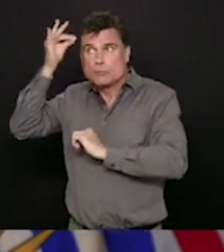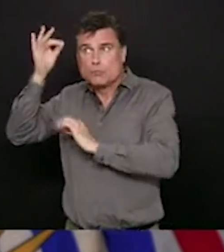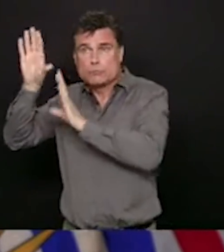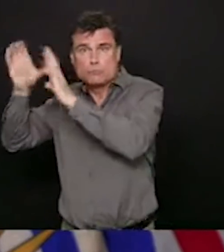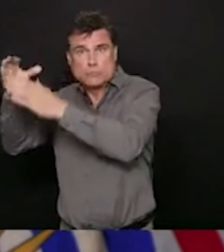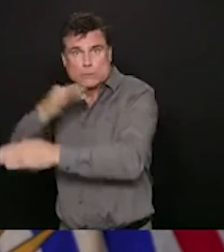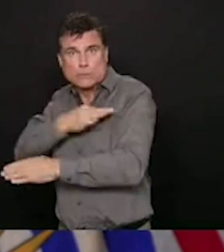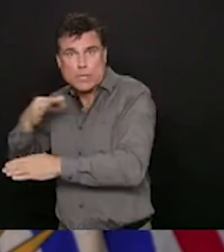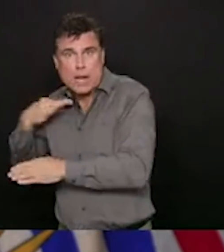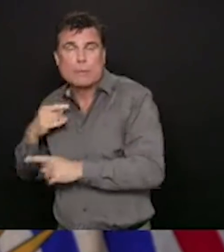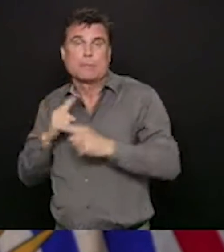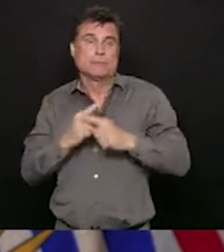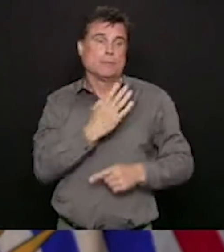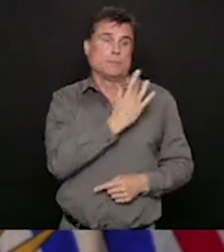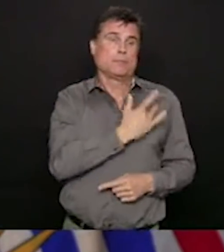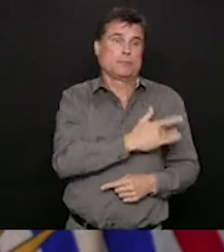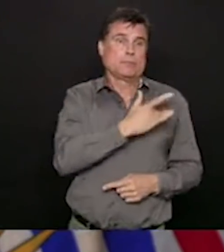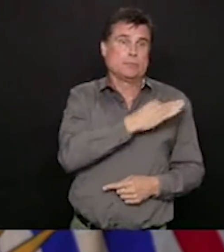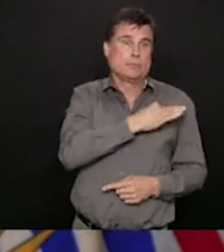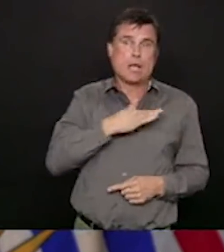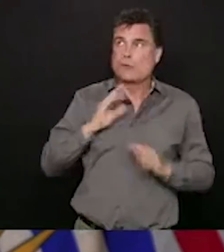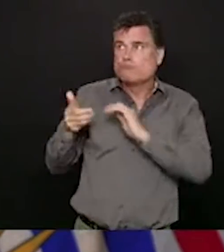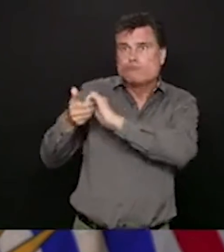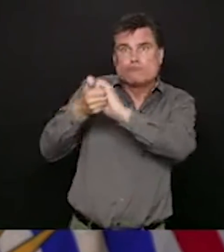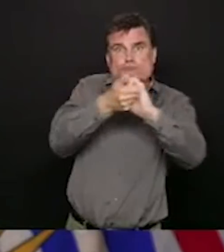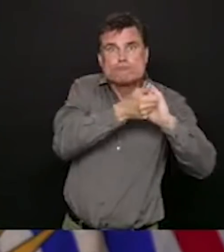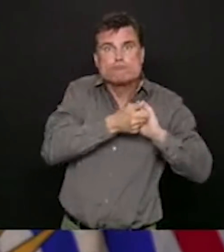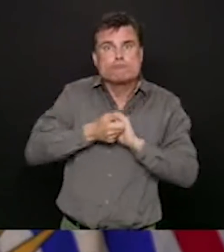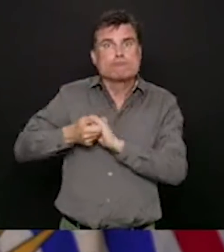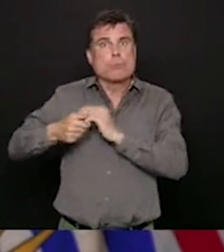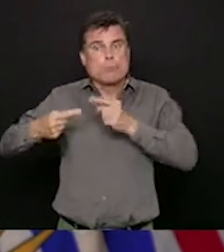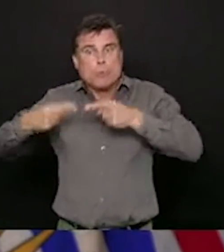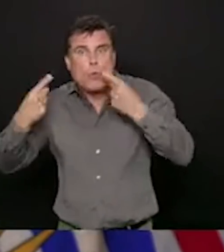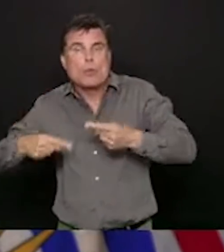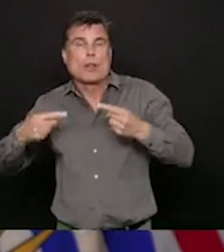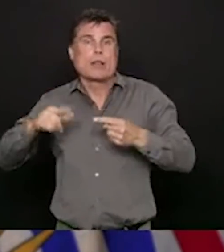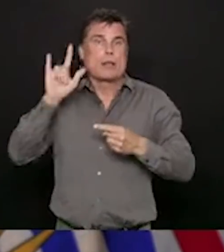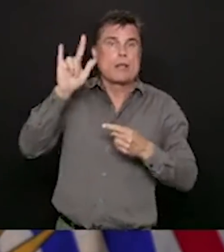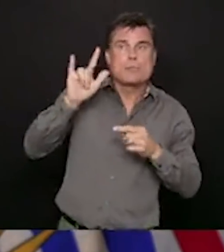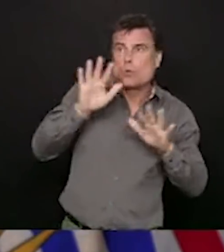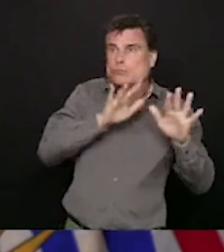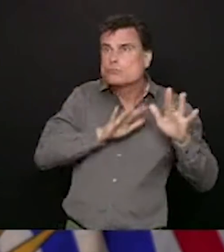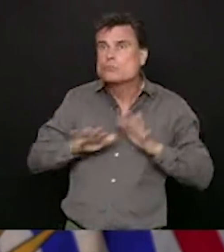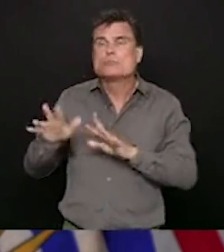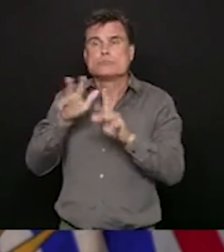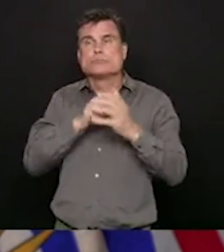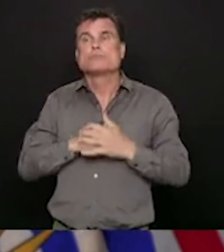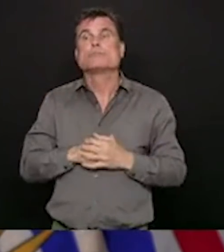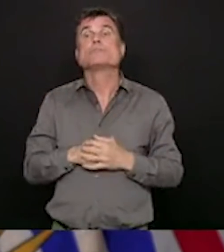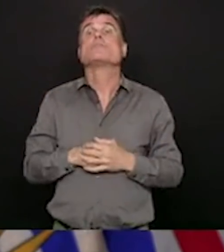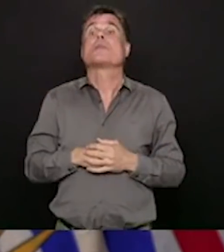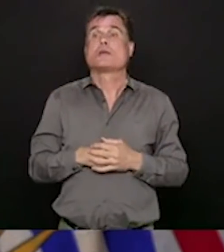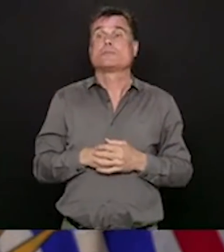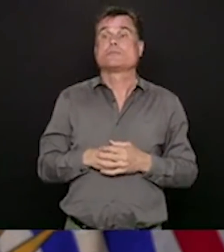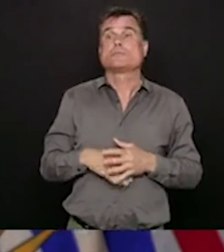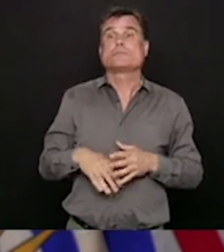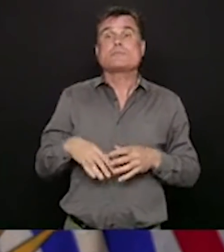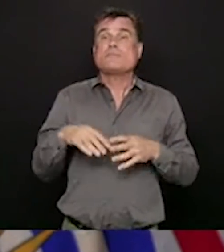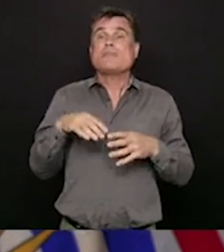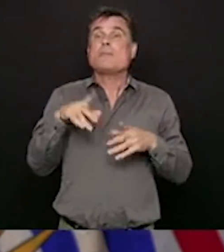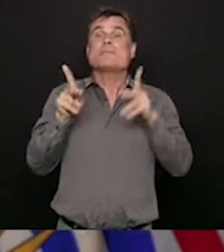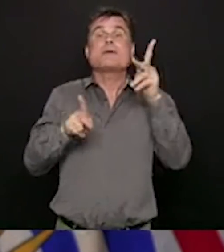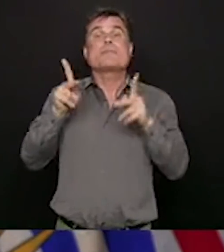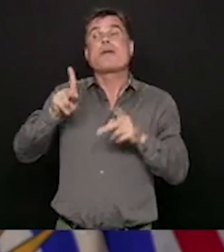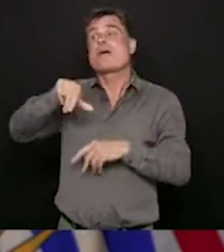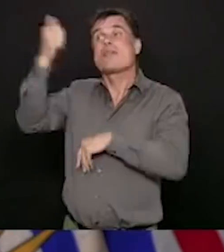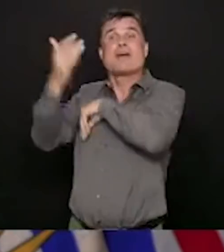have put in additional supports for our temporary foreign workers who have come into British Columbia to support our essential work on farms